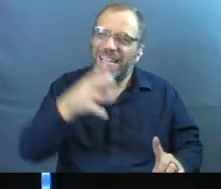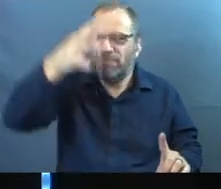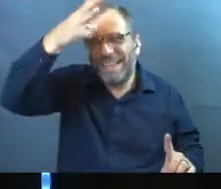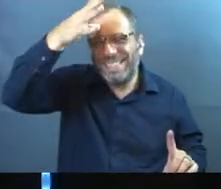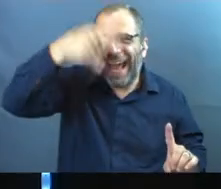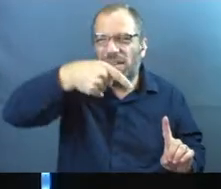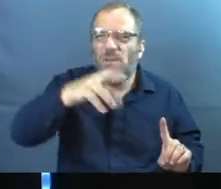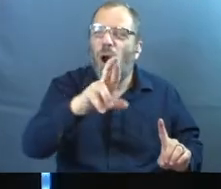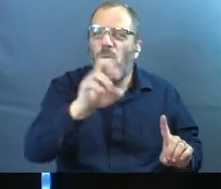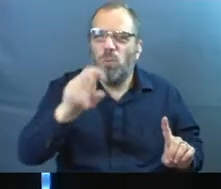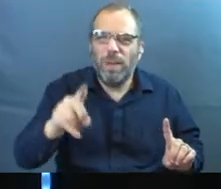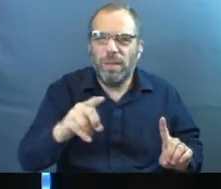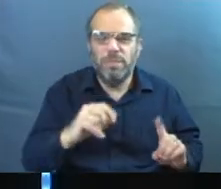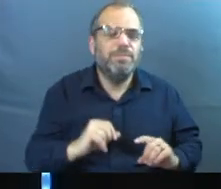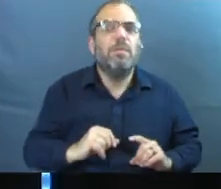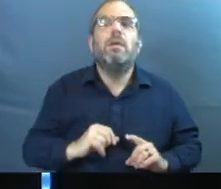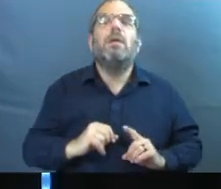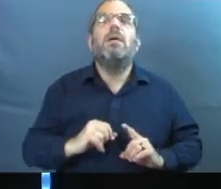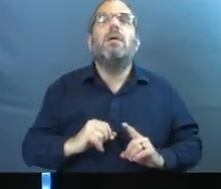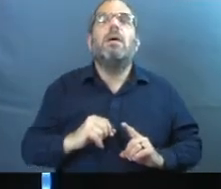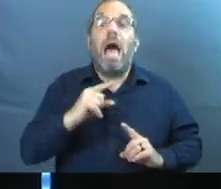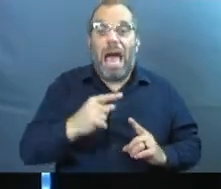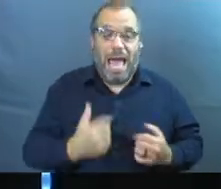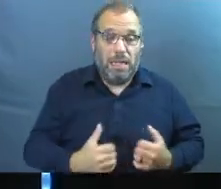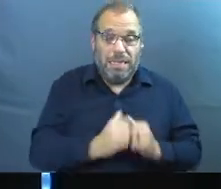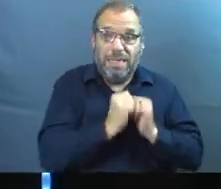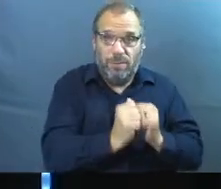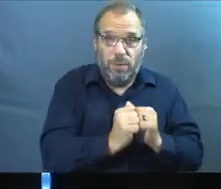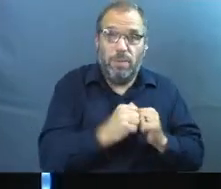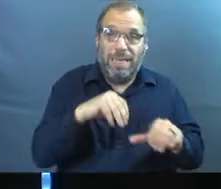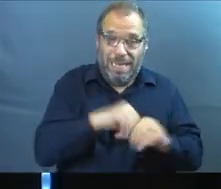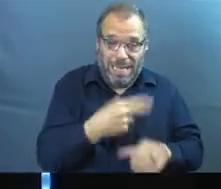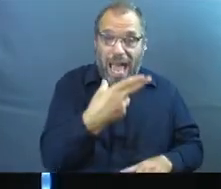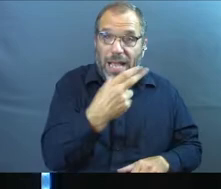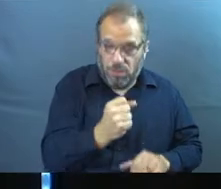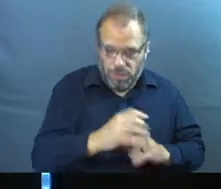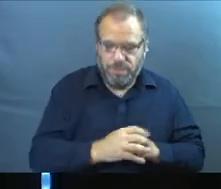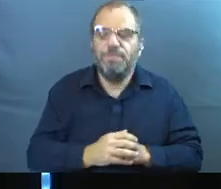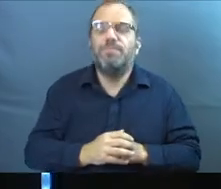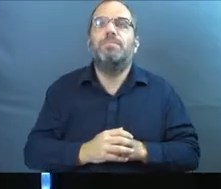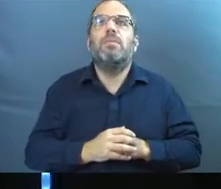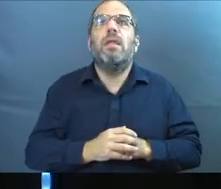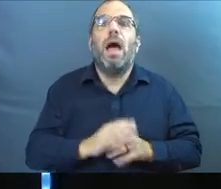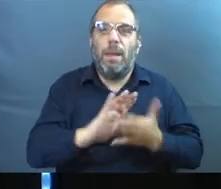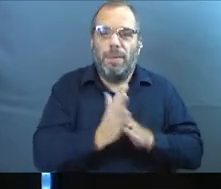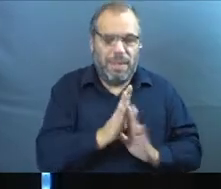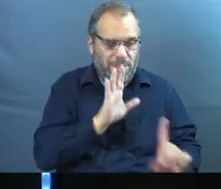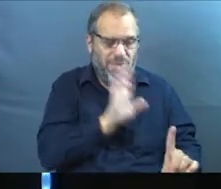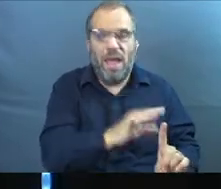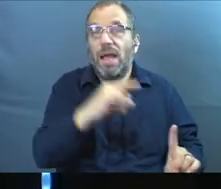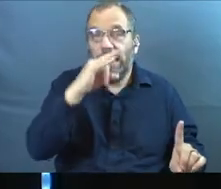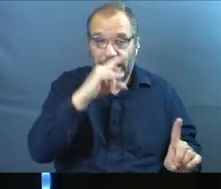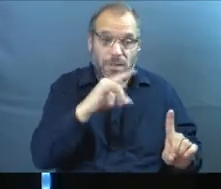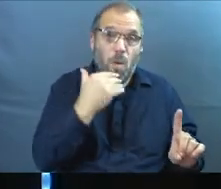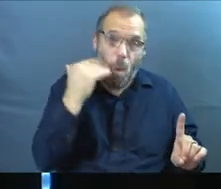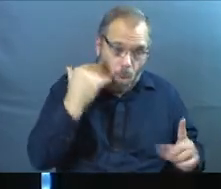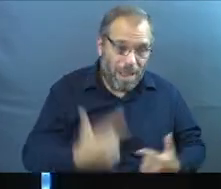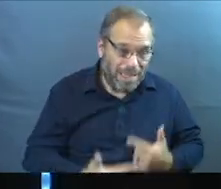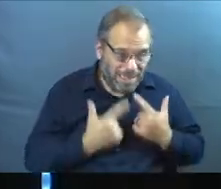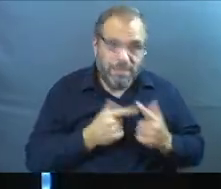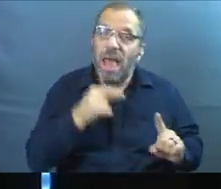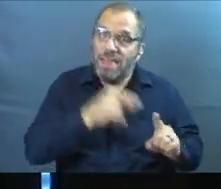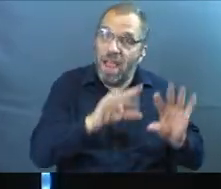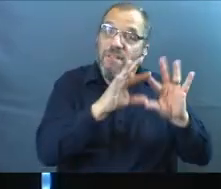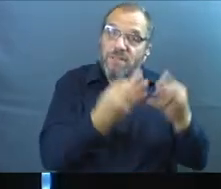a father figure in my life, my best friend, Colin's dad. I lived with them while I was in high school for a little bit, and I became one of their kiddos, lived in their house, and they